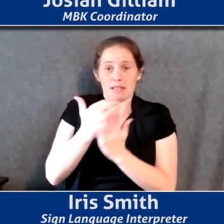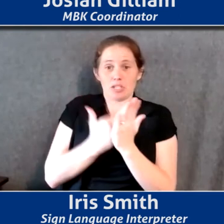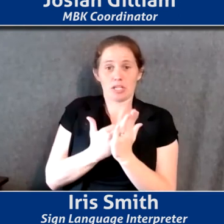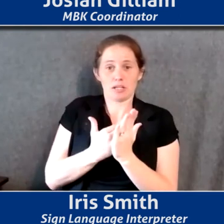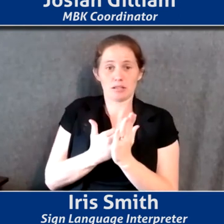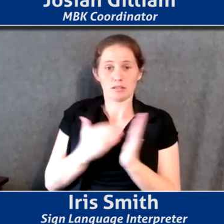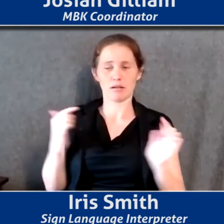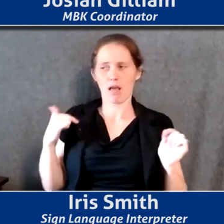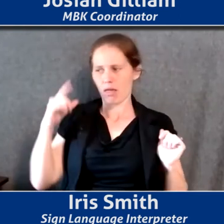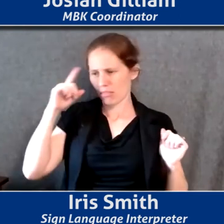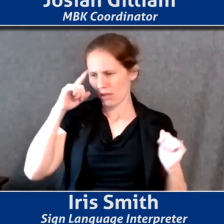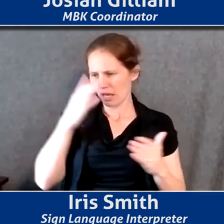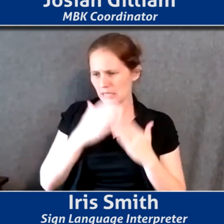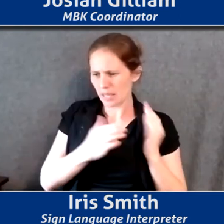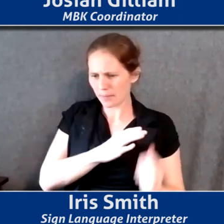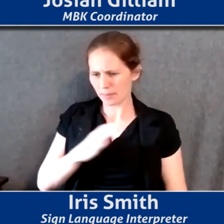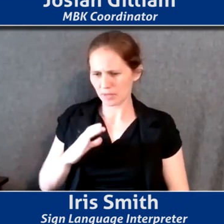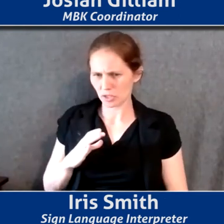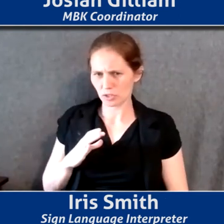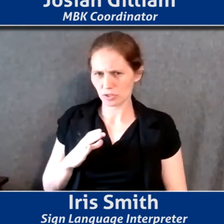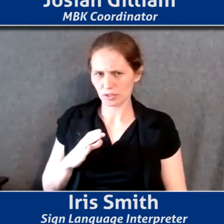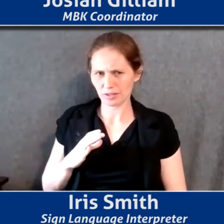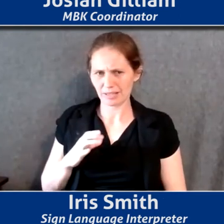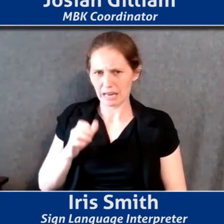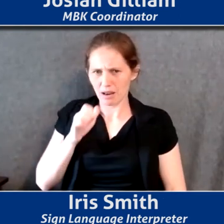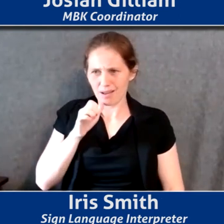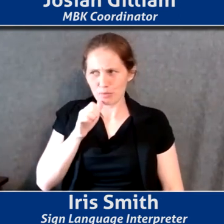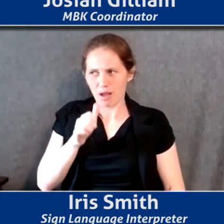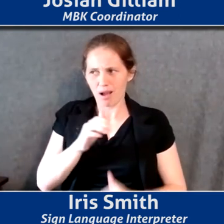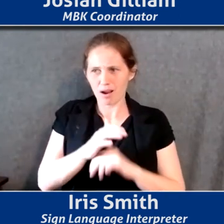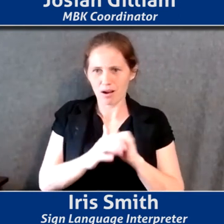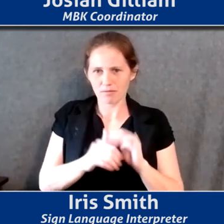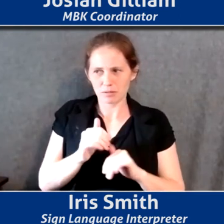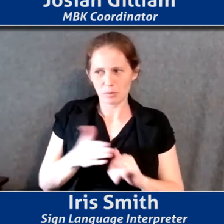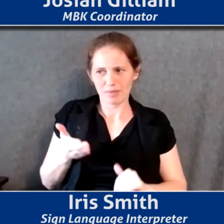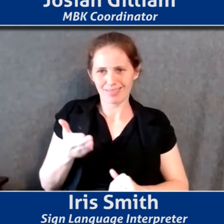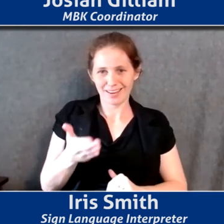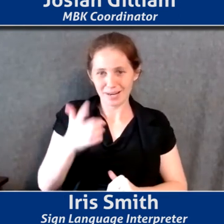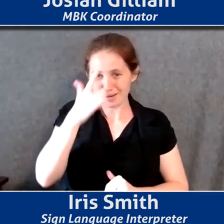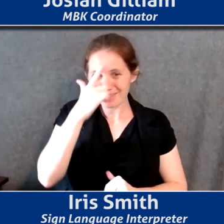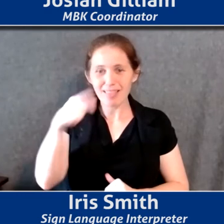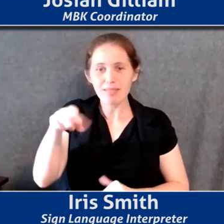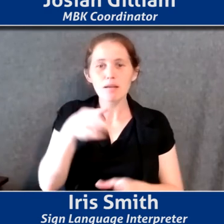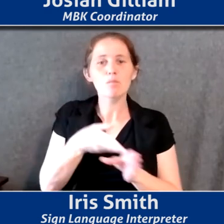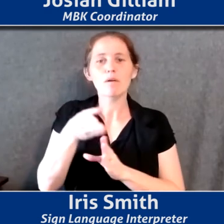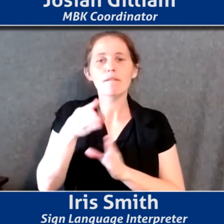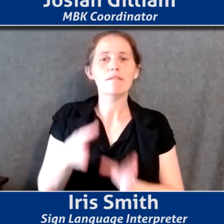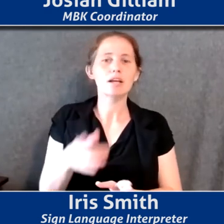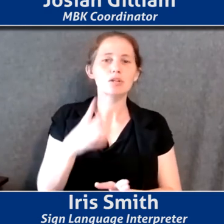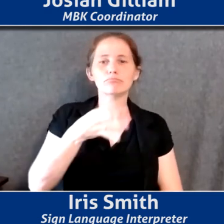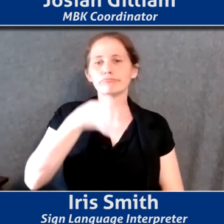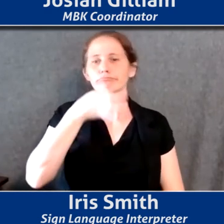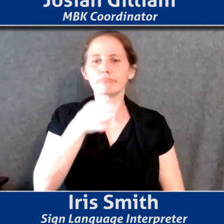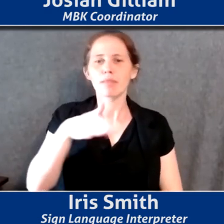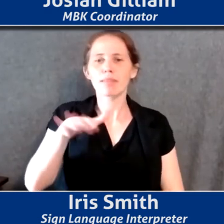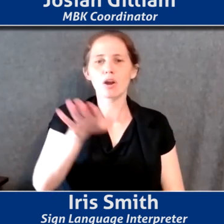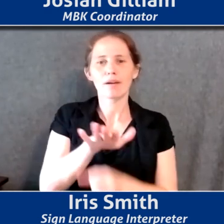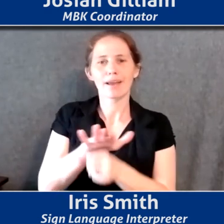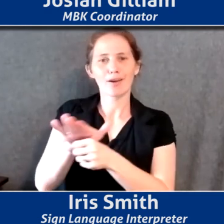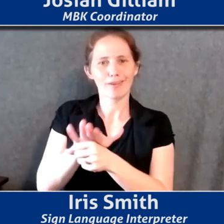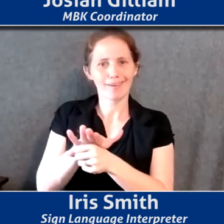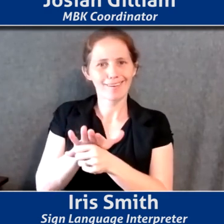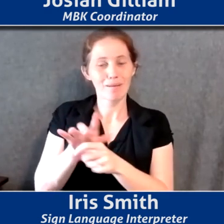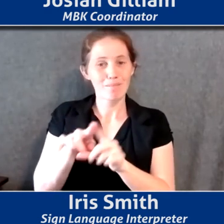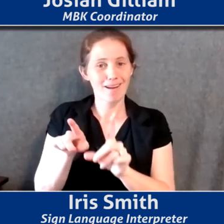fact, I think for some commissioners, it was probably an uncomfortable place to be because many of them are professionals and experts in their own area. Um,